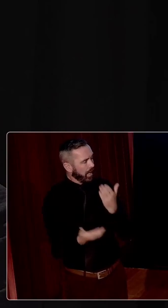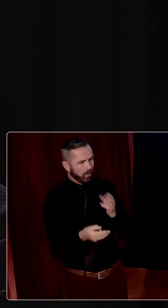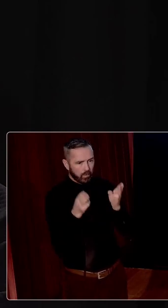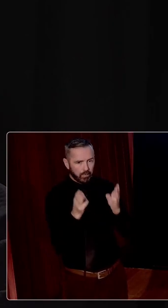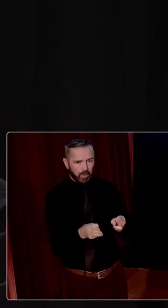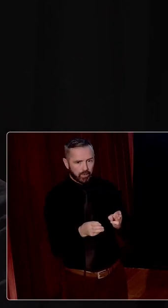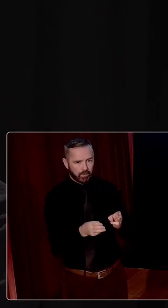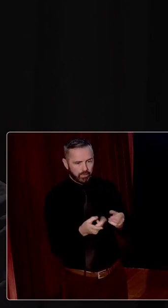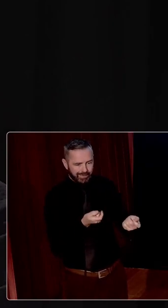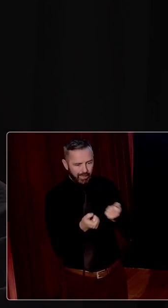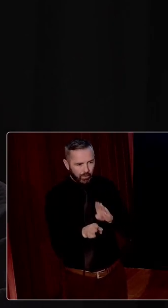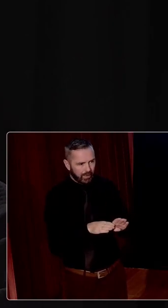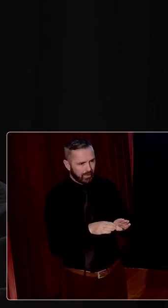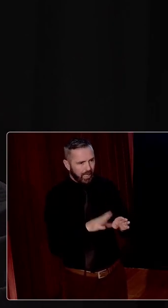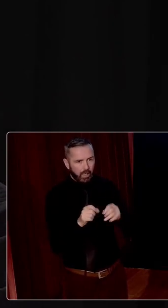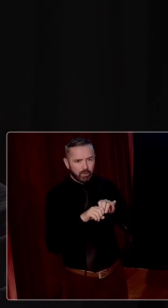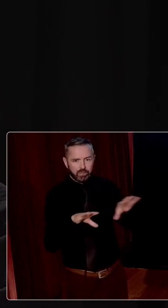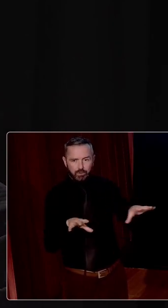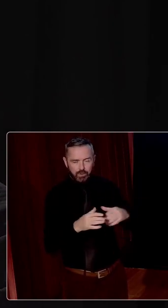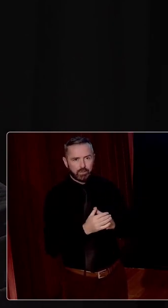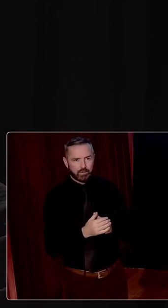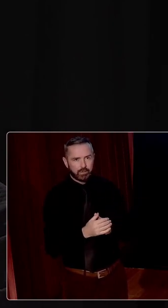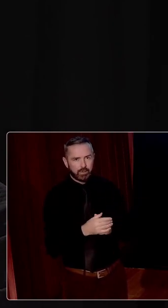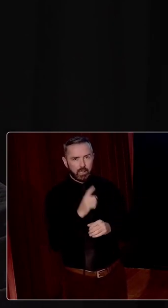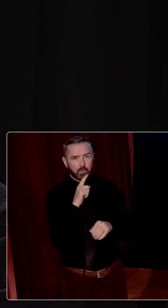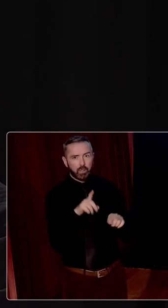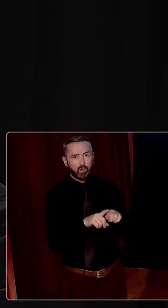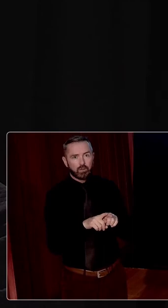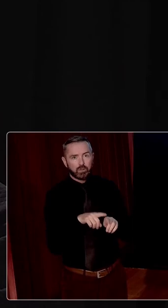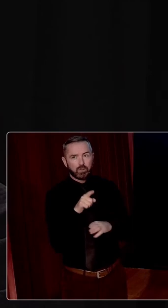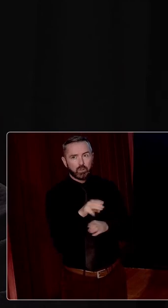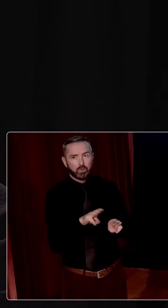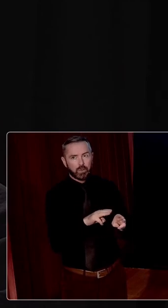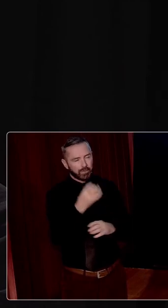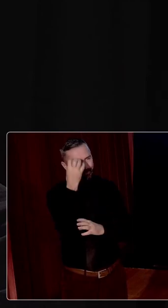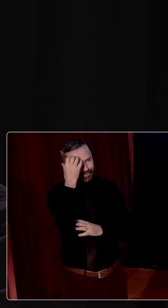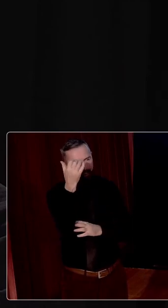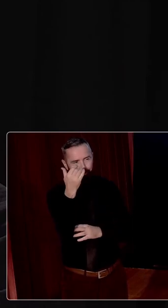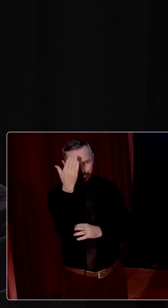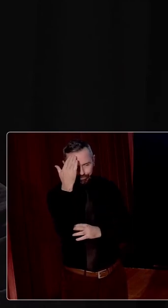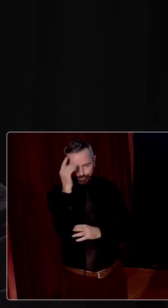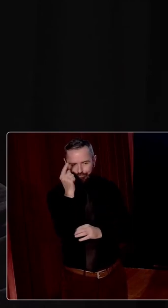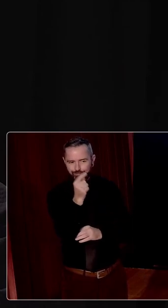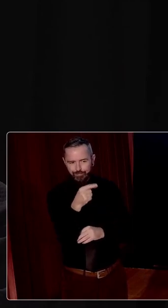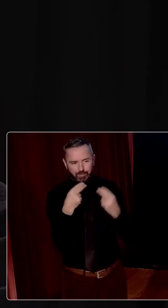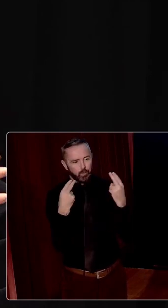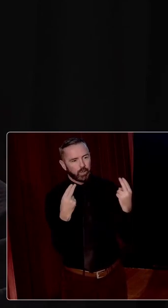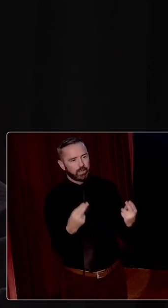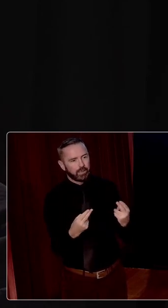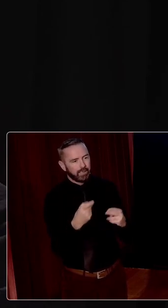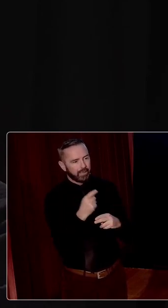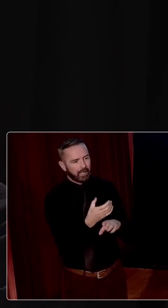power was handled, how it was distributed. But there are also those who are canny enough to know that they need